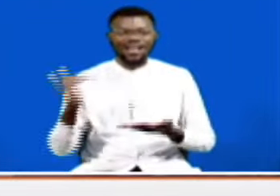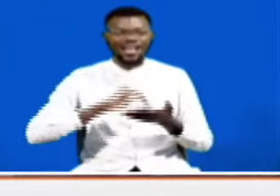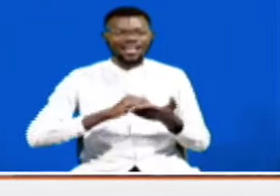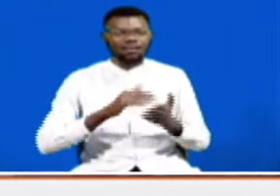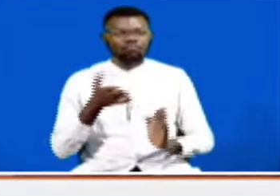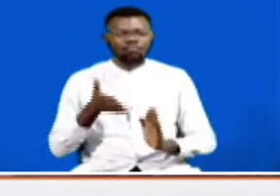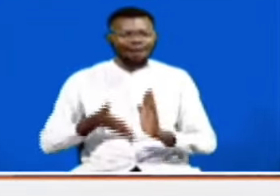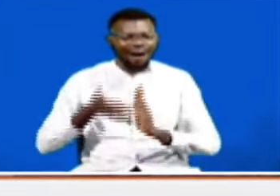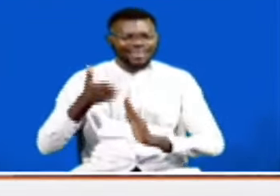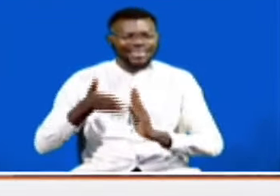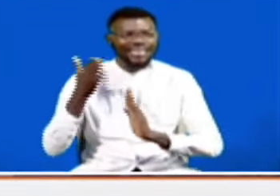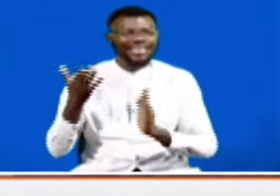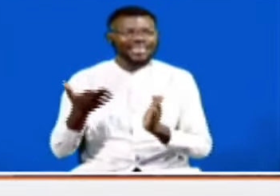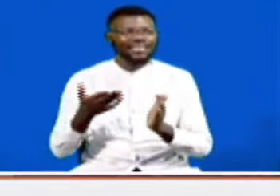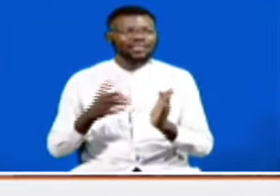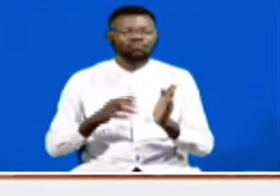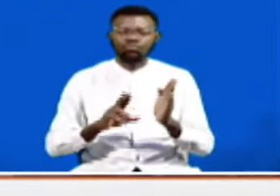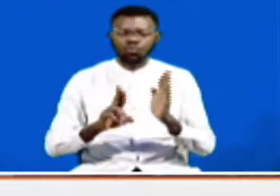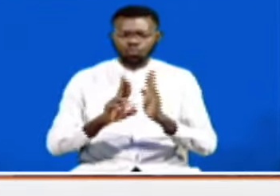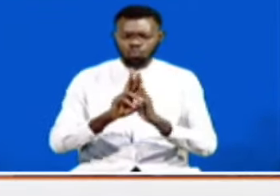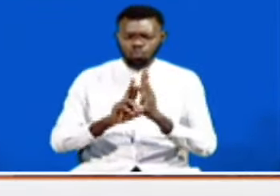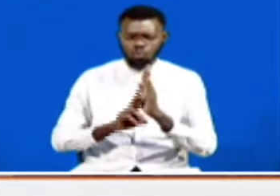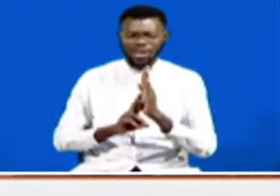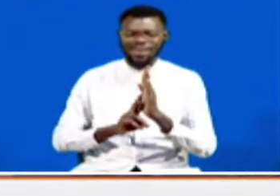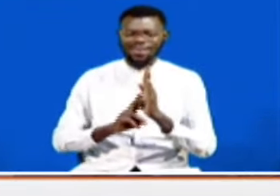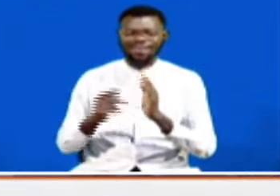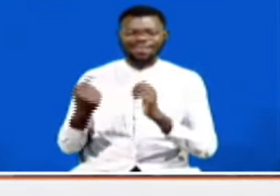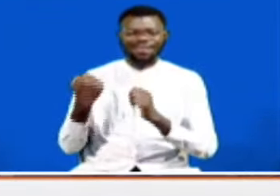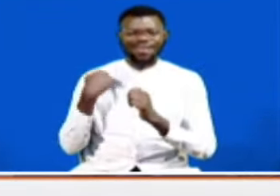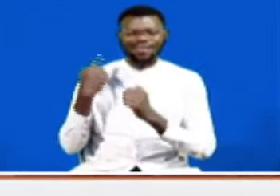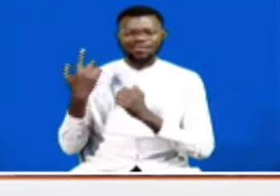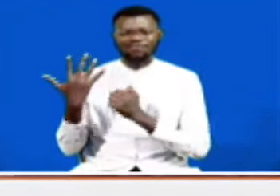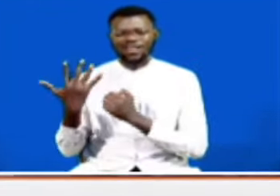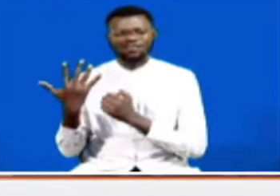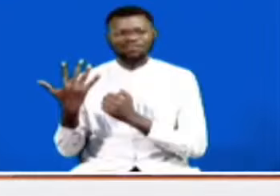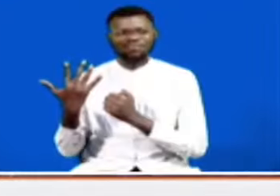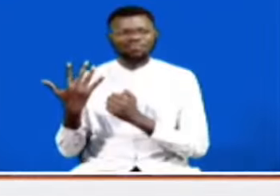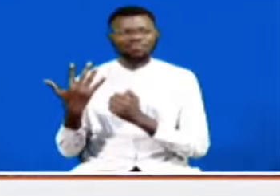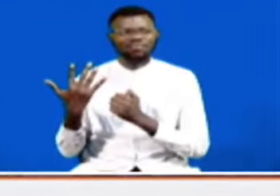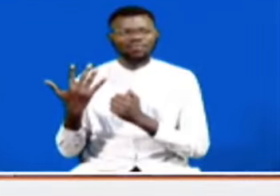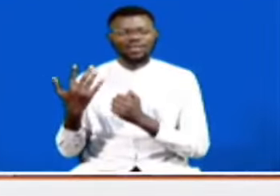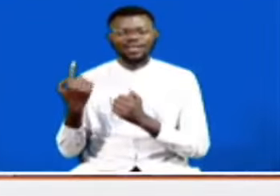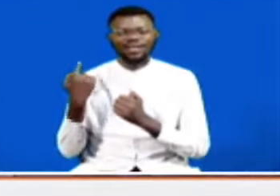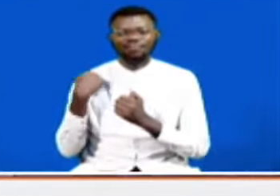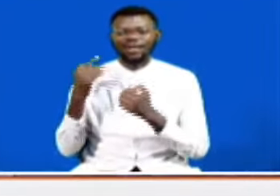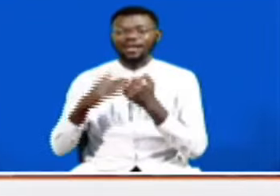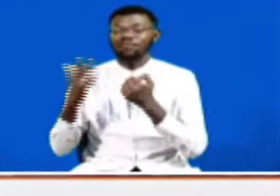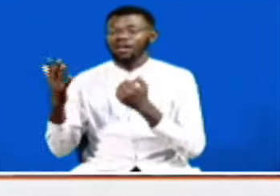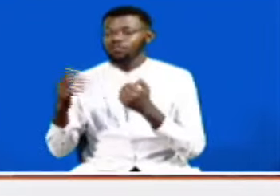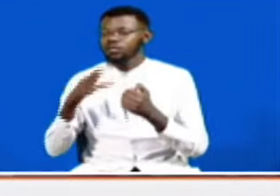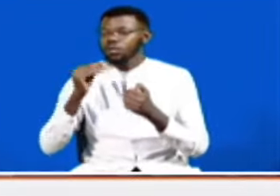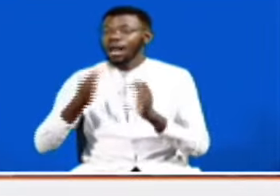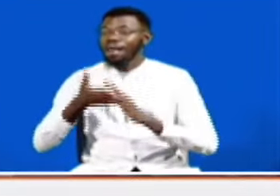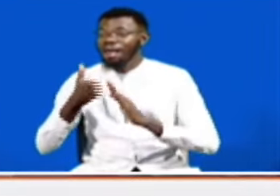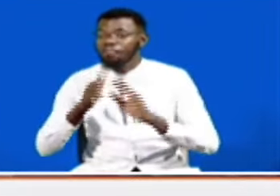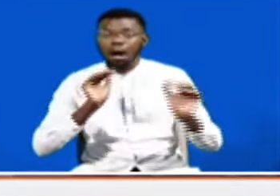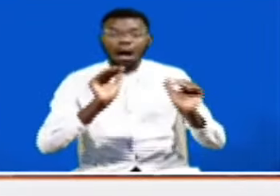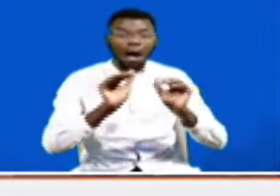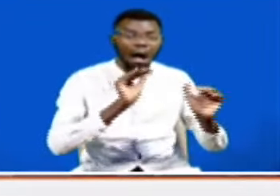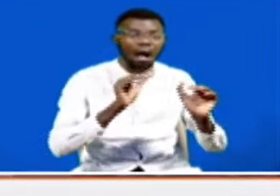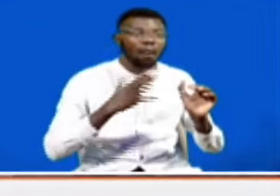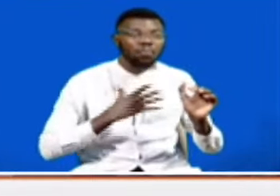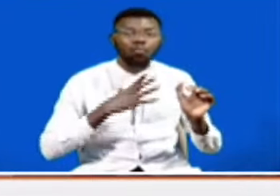standing order 95, and then they say, could as many as of that opinion say, aye, aye, and we won.